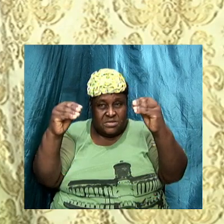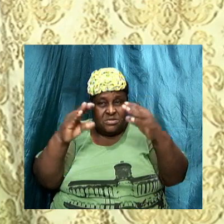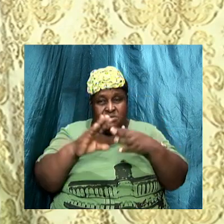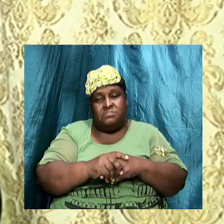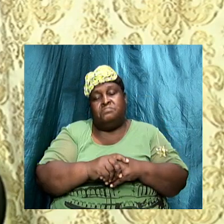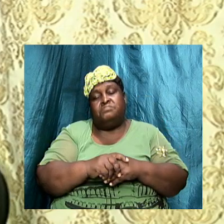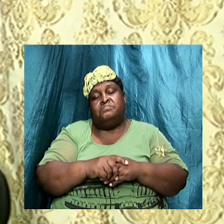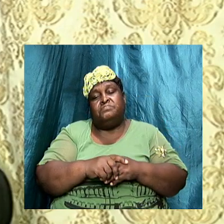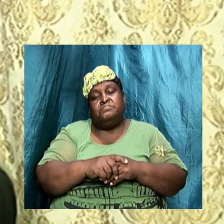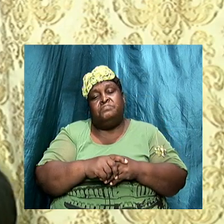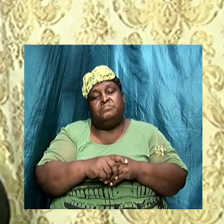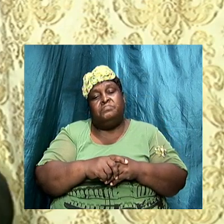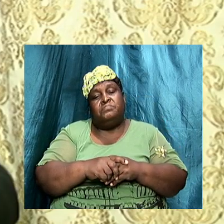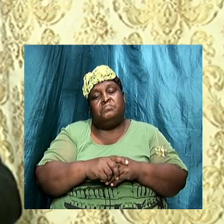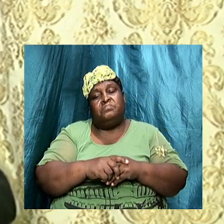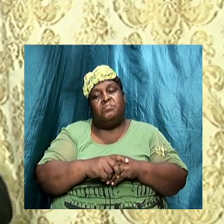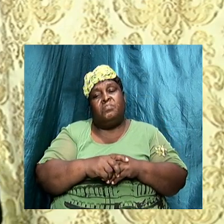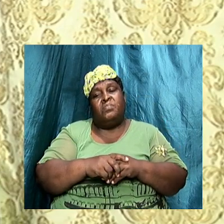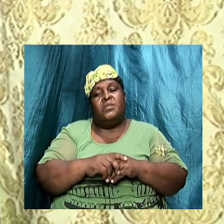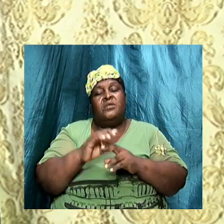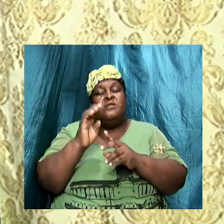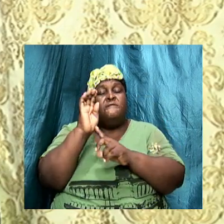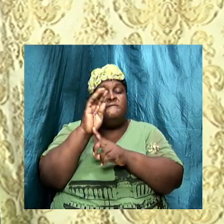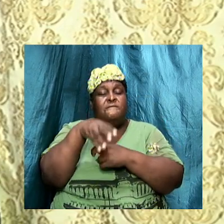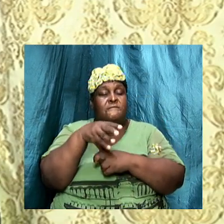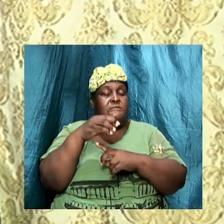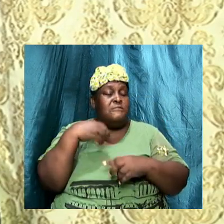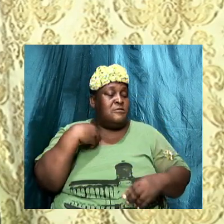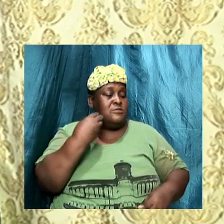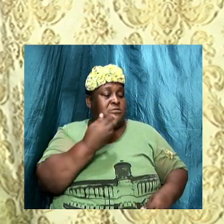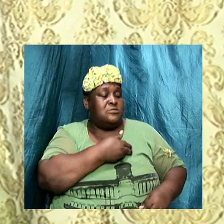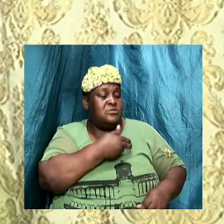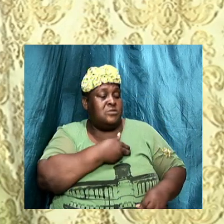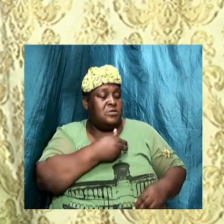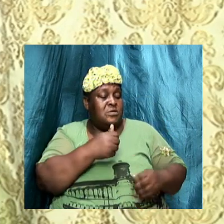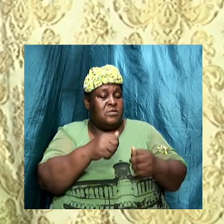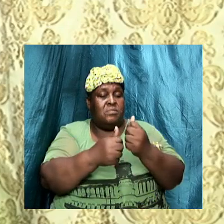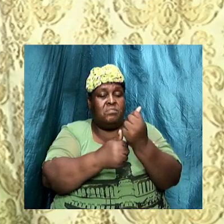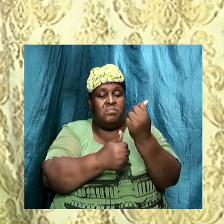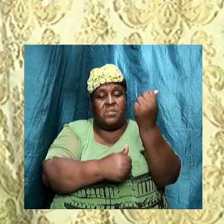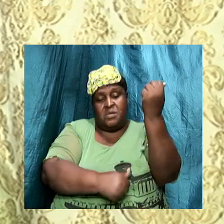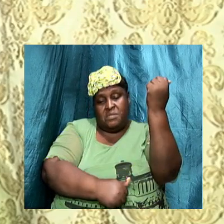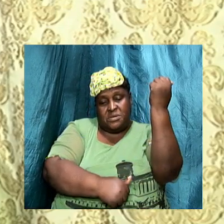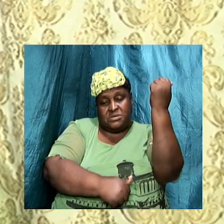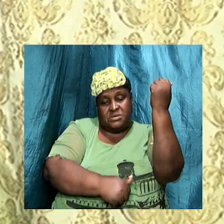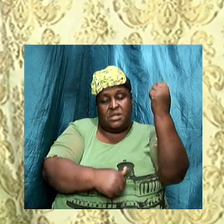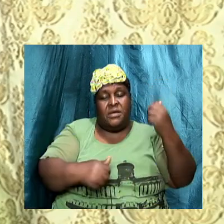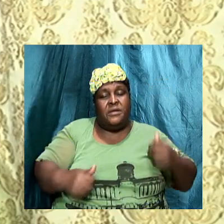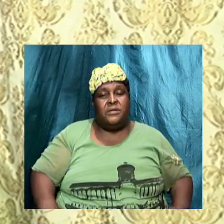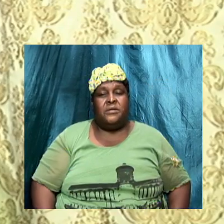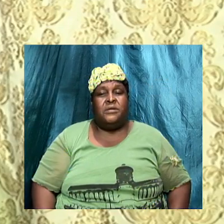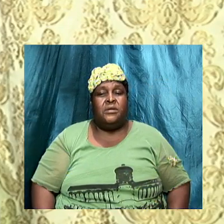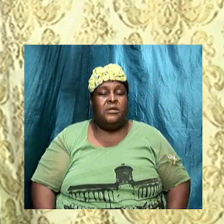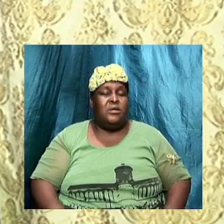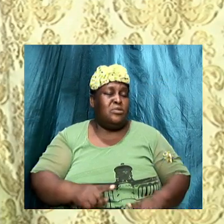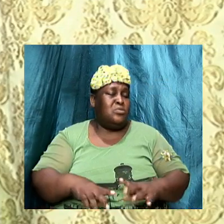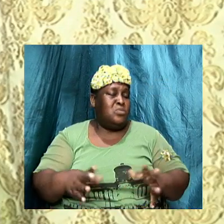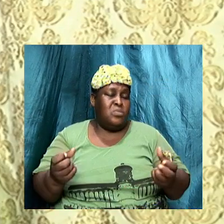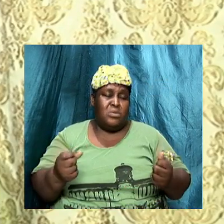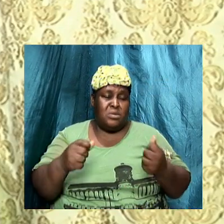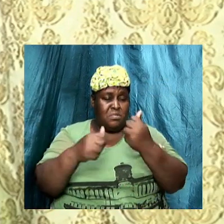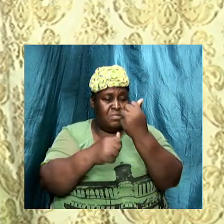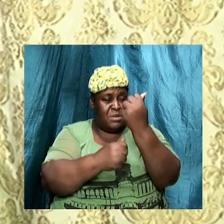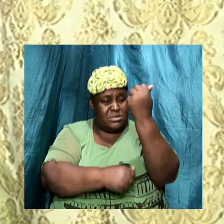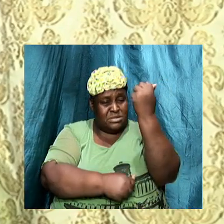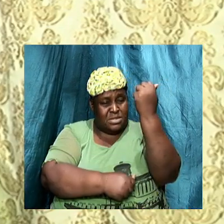push us or force us to turn our backs on God. And we really don't want to turn our backs on